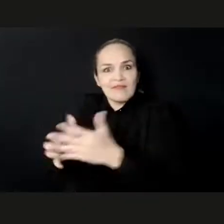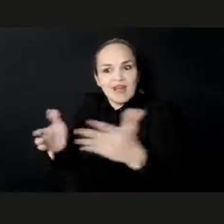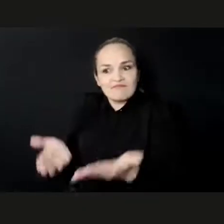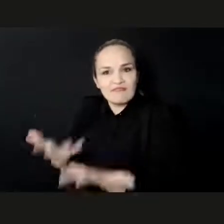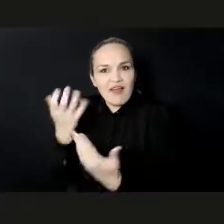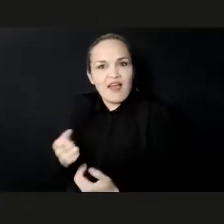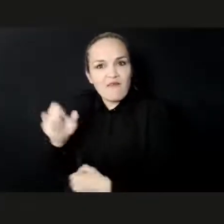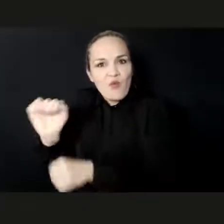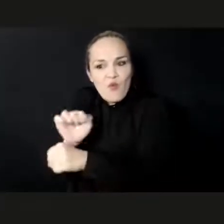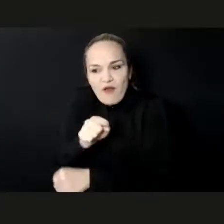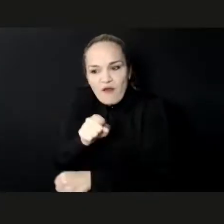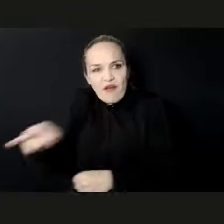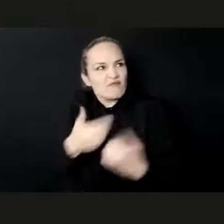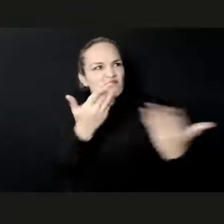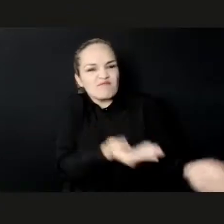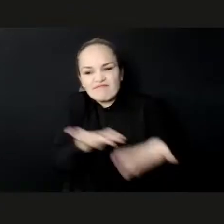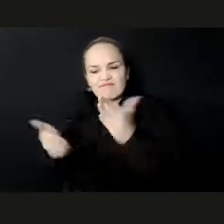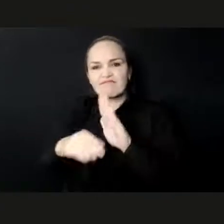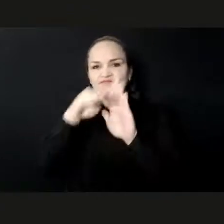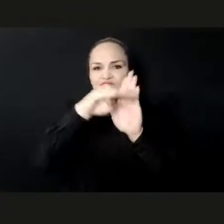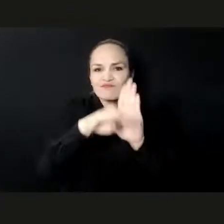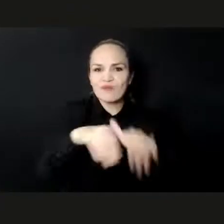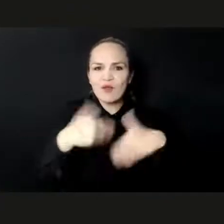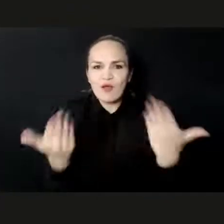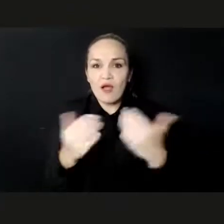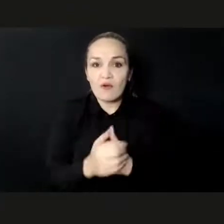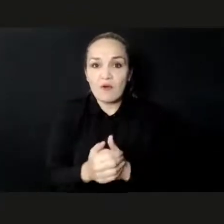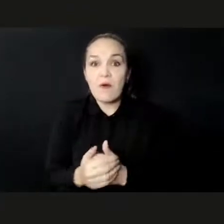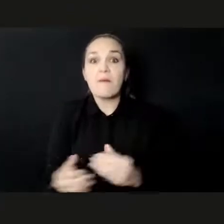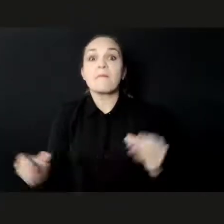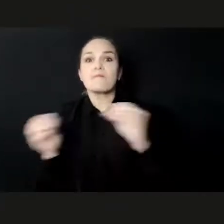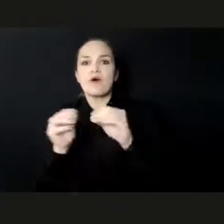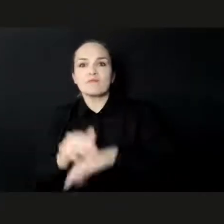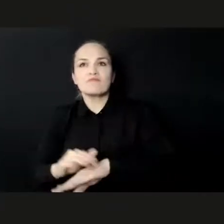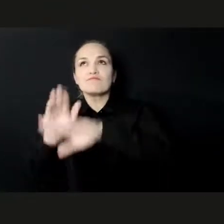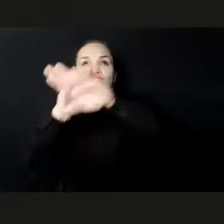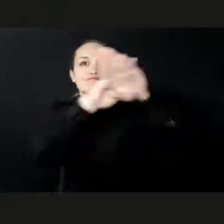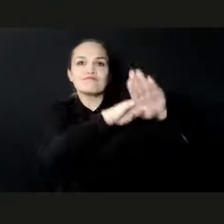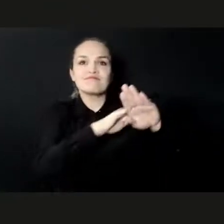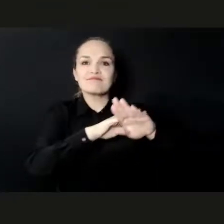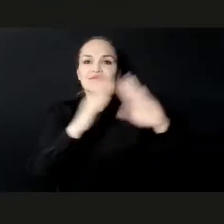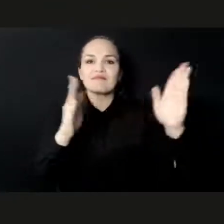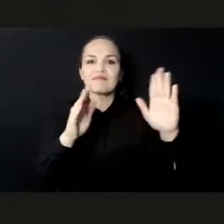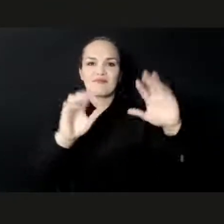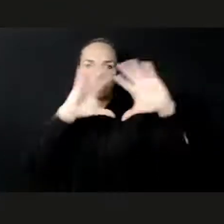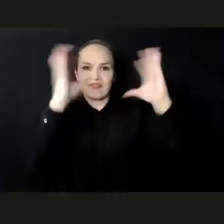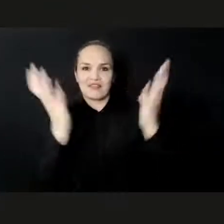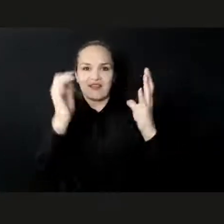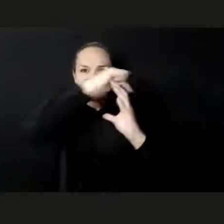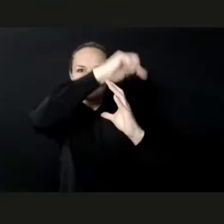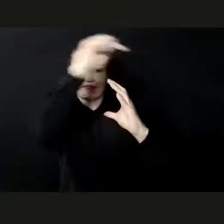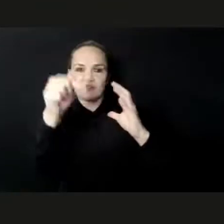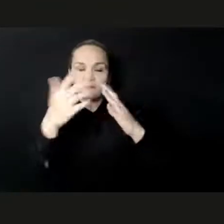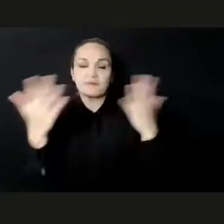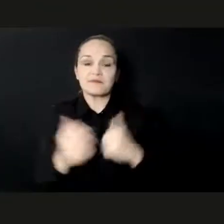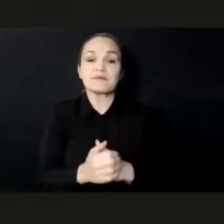international investments. Let me just name a few universal music, Sony, Netflix.